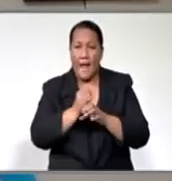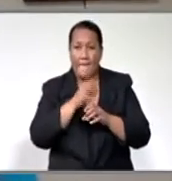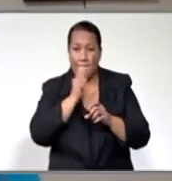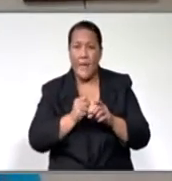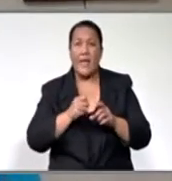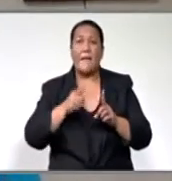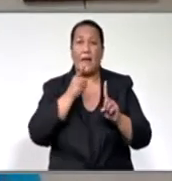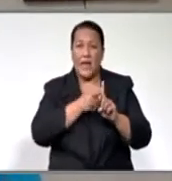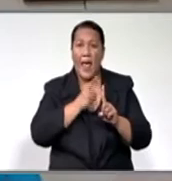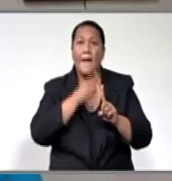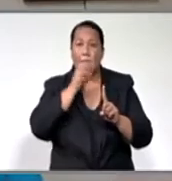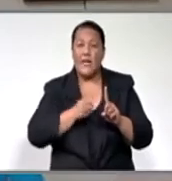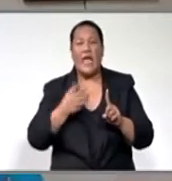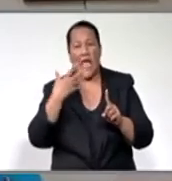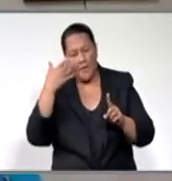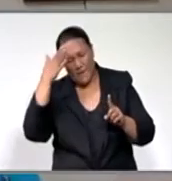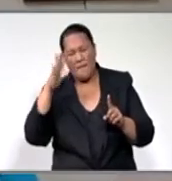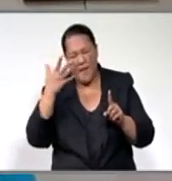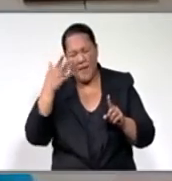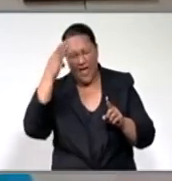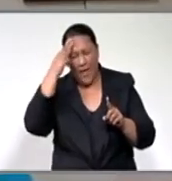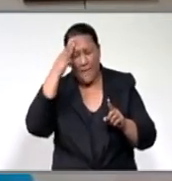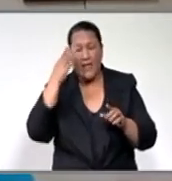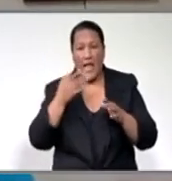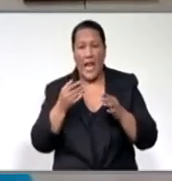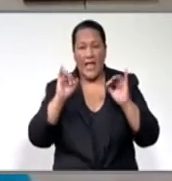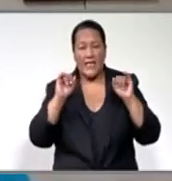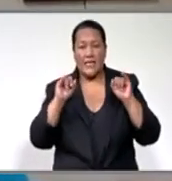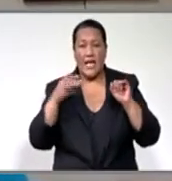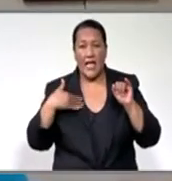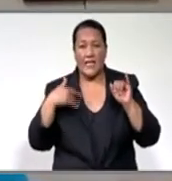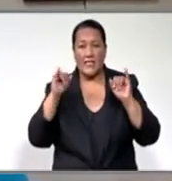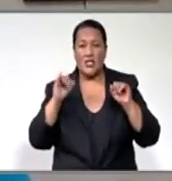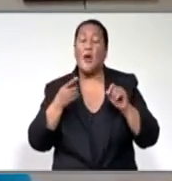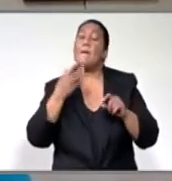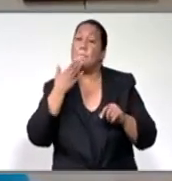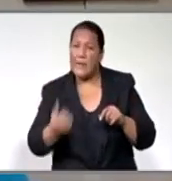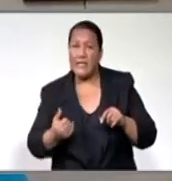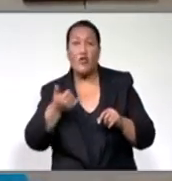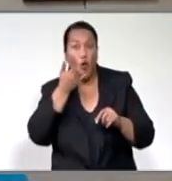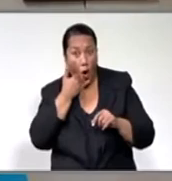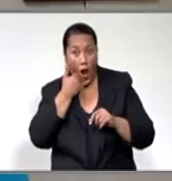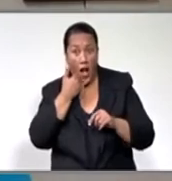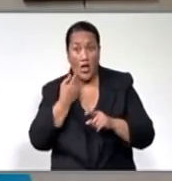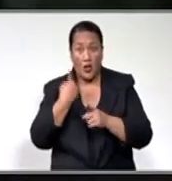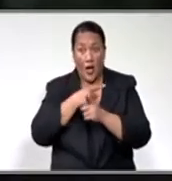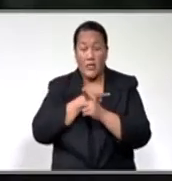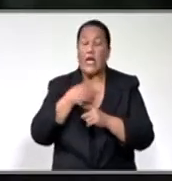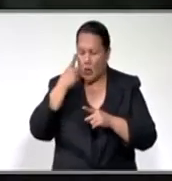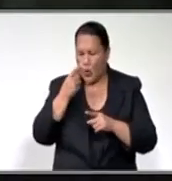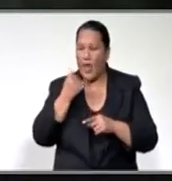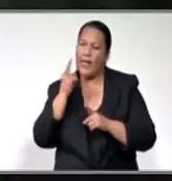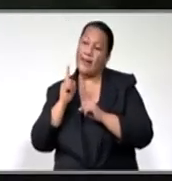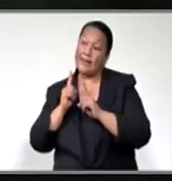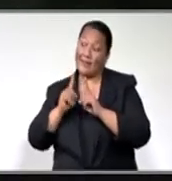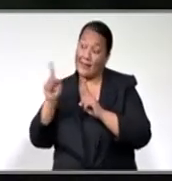men who are going through mental health issues. So if you are doing that, please, if you call our lines, we will refer you to our men's line. The